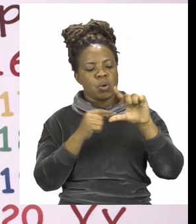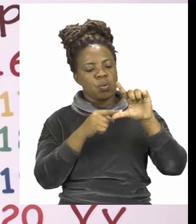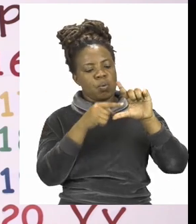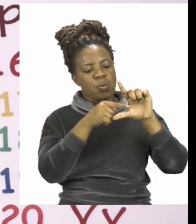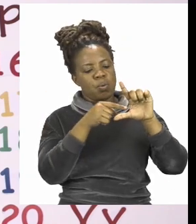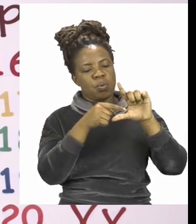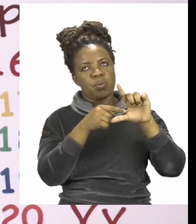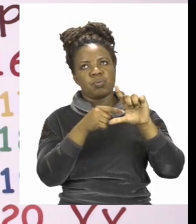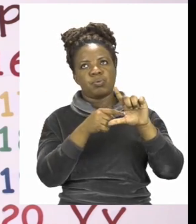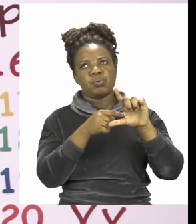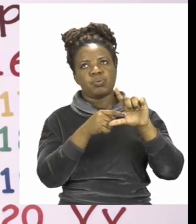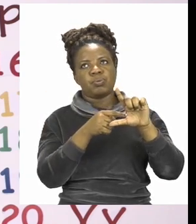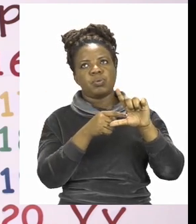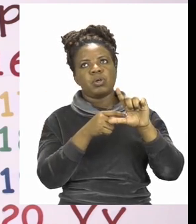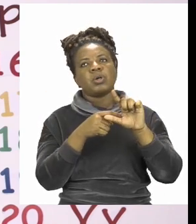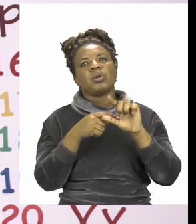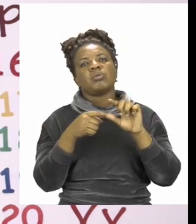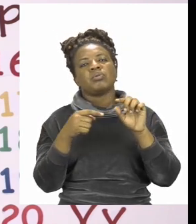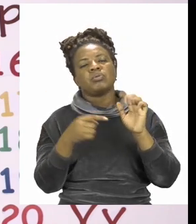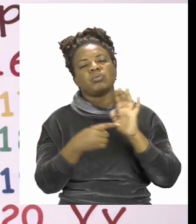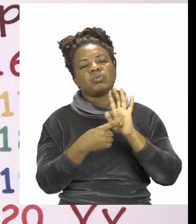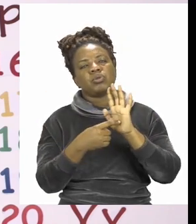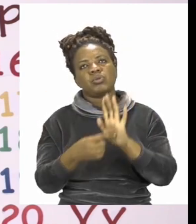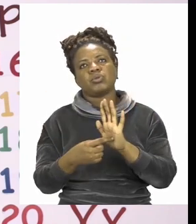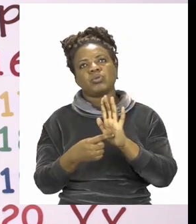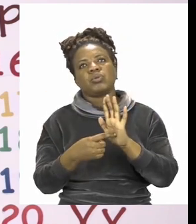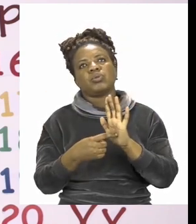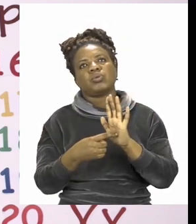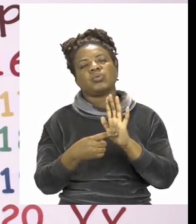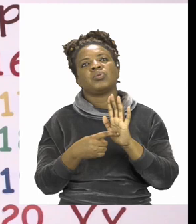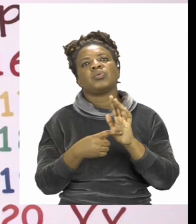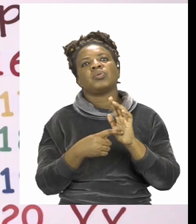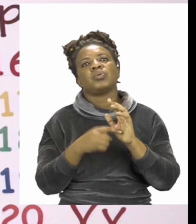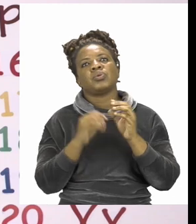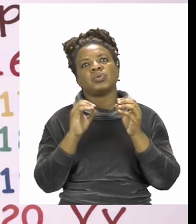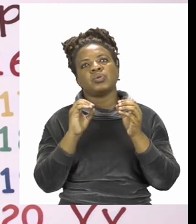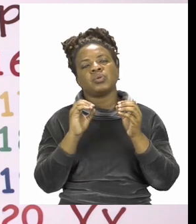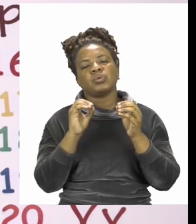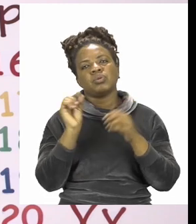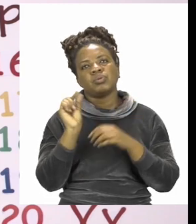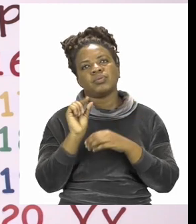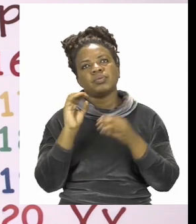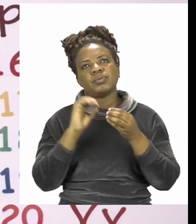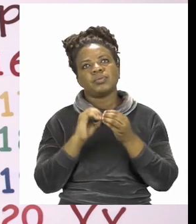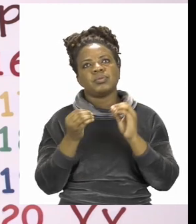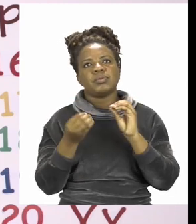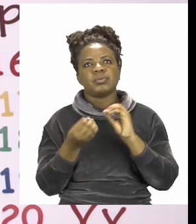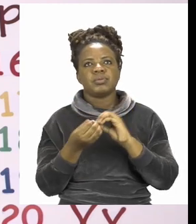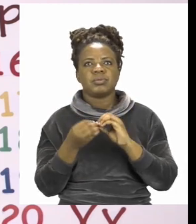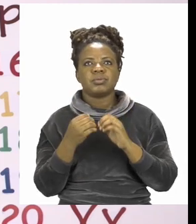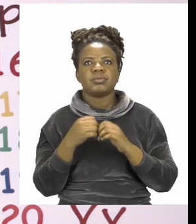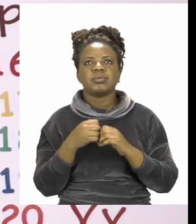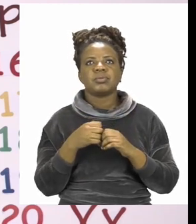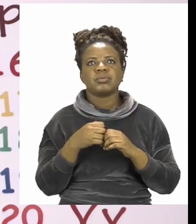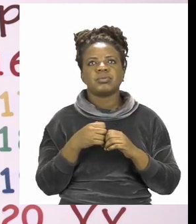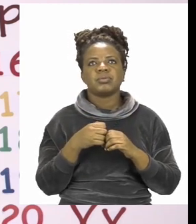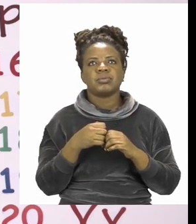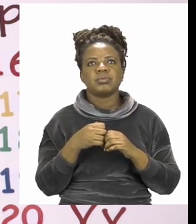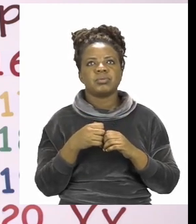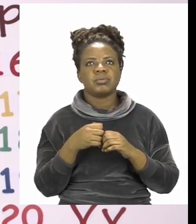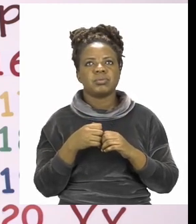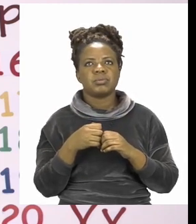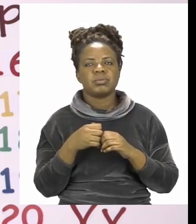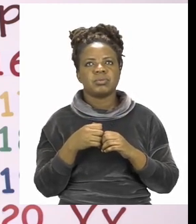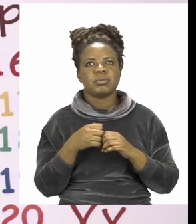We already know that 23 is bigger than 22. So what he will do is get into the river and open